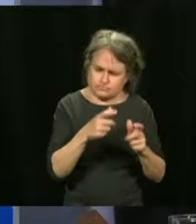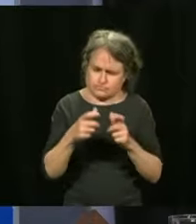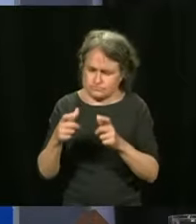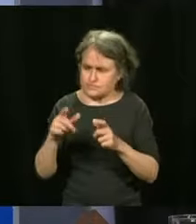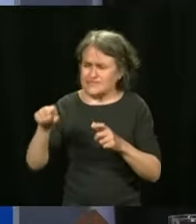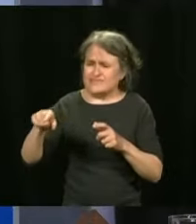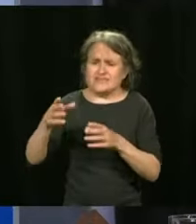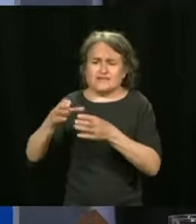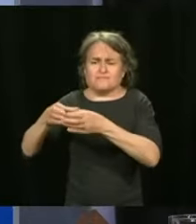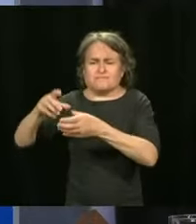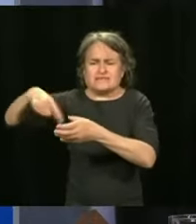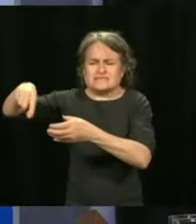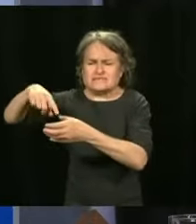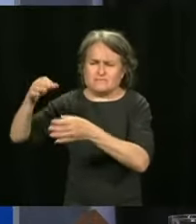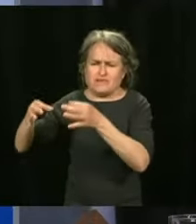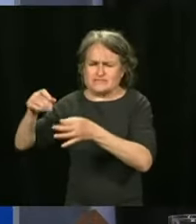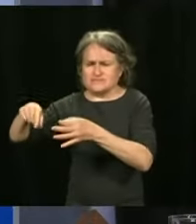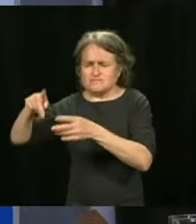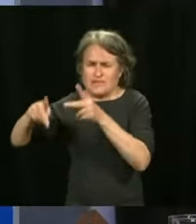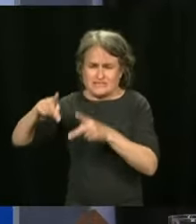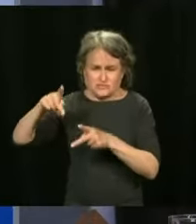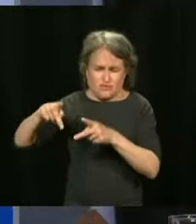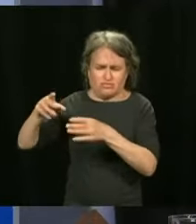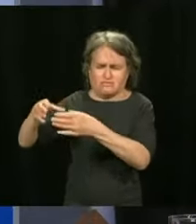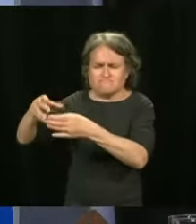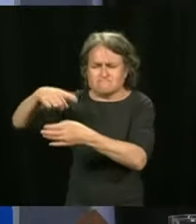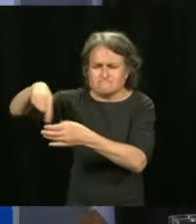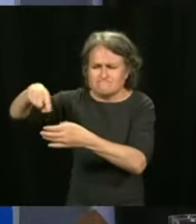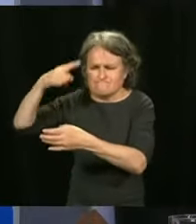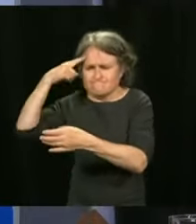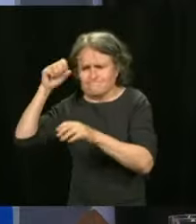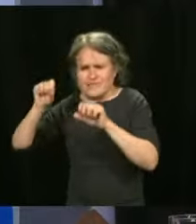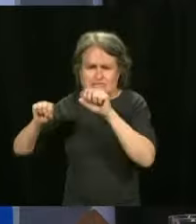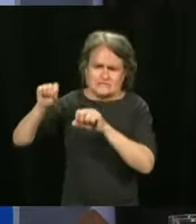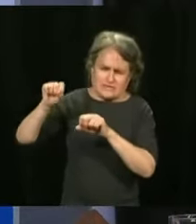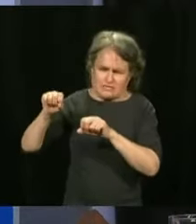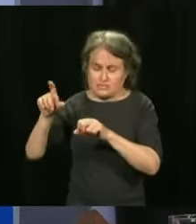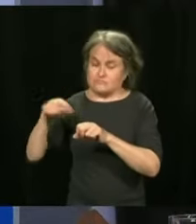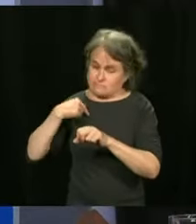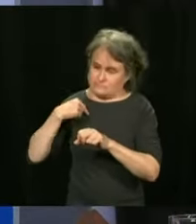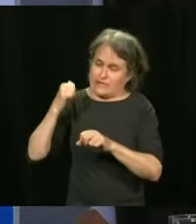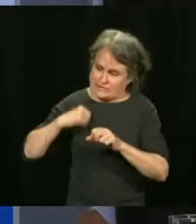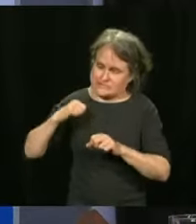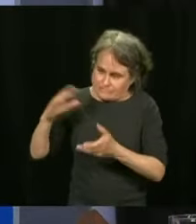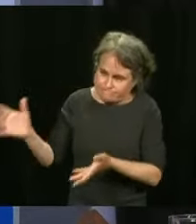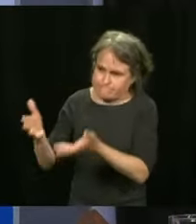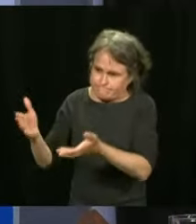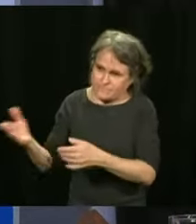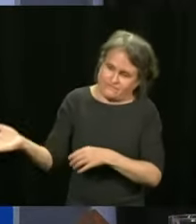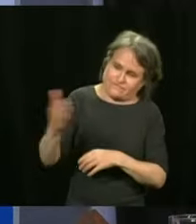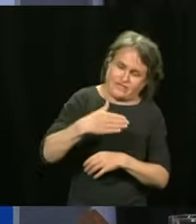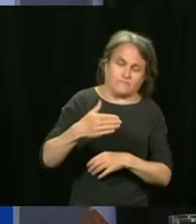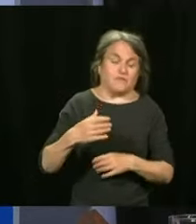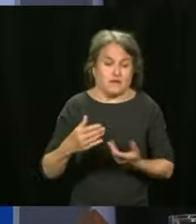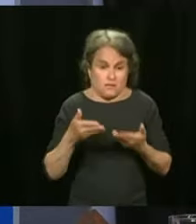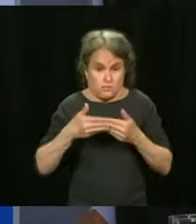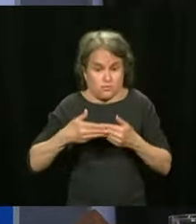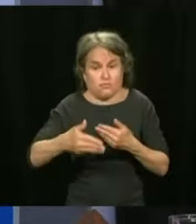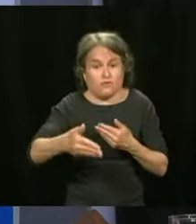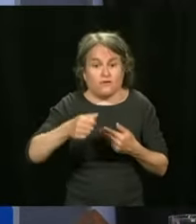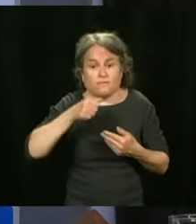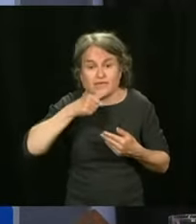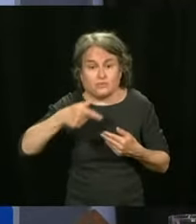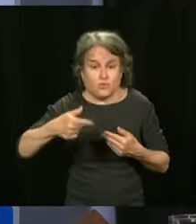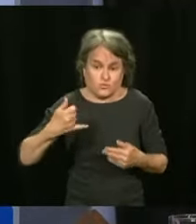be more difficult. But I think that our young people will answer the call. And we have to trust our young people. They want to contribute.